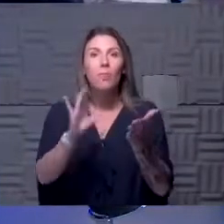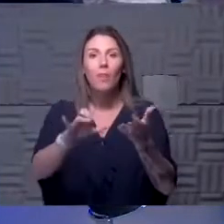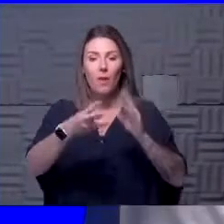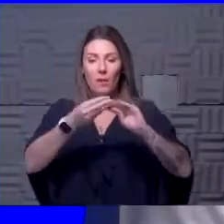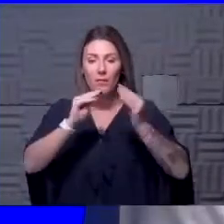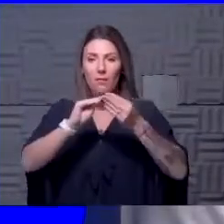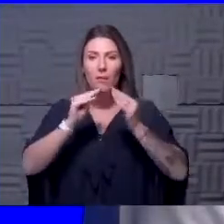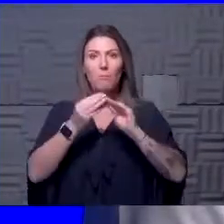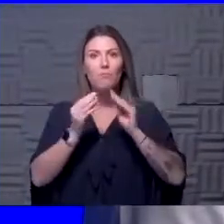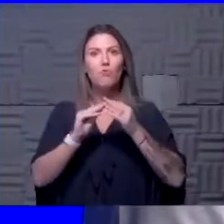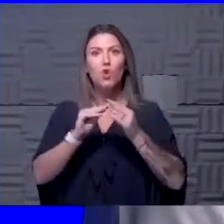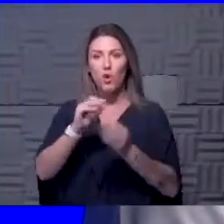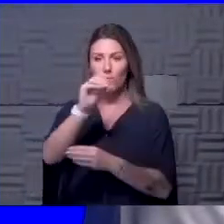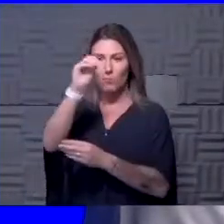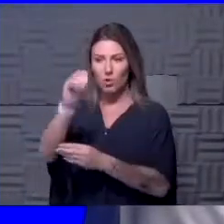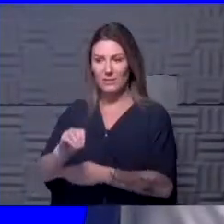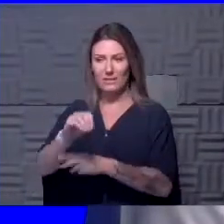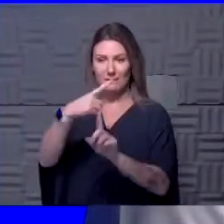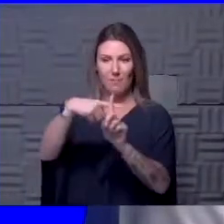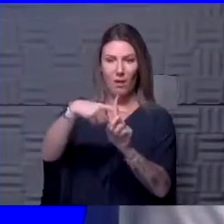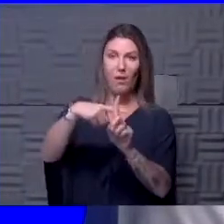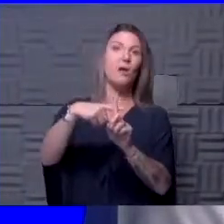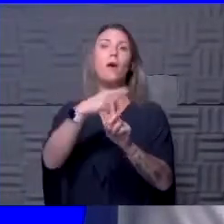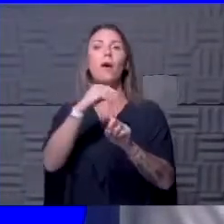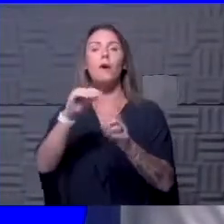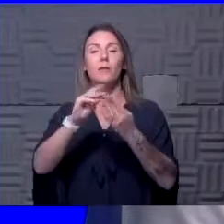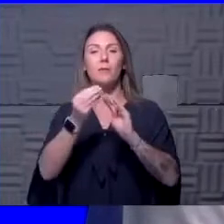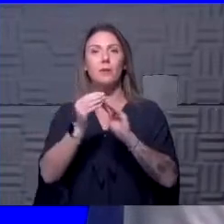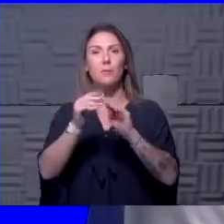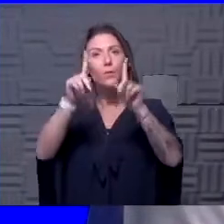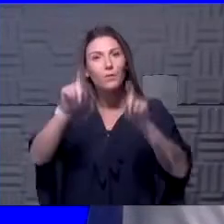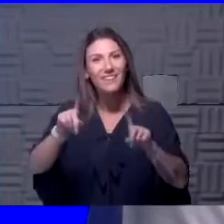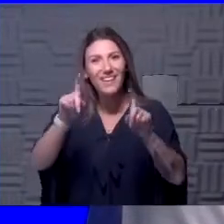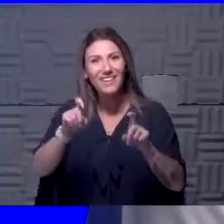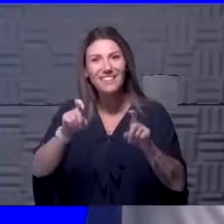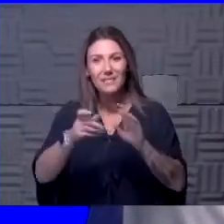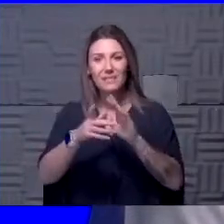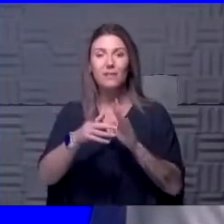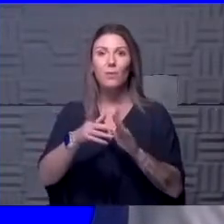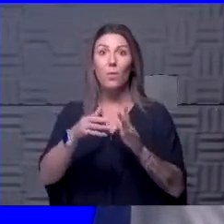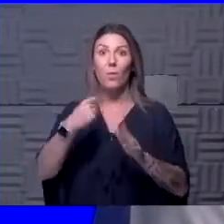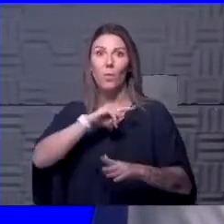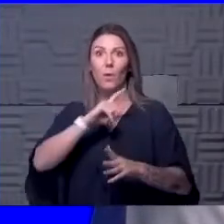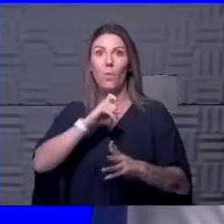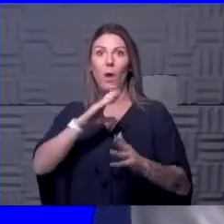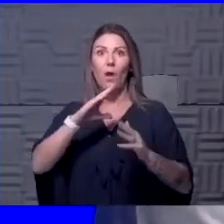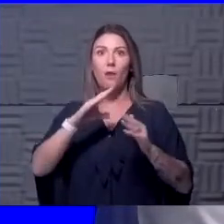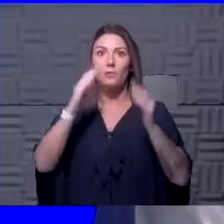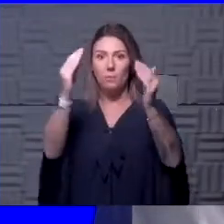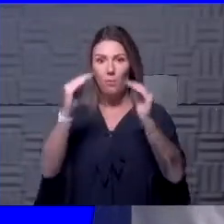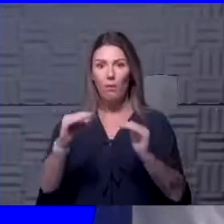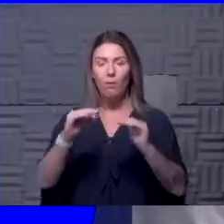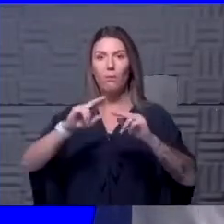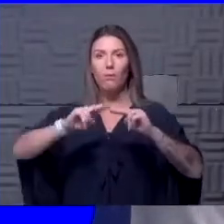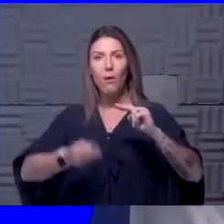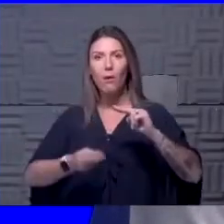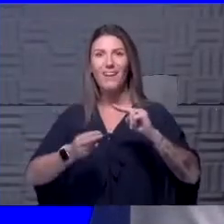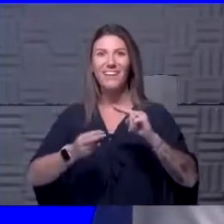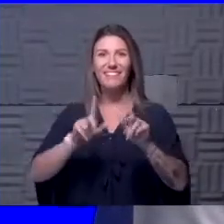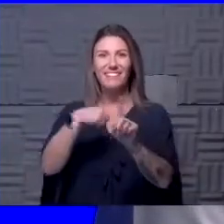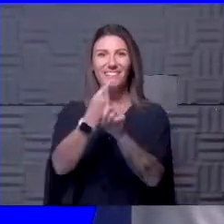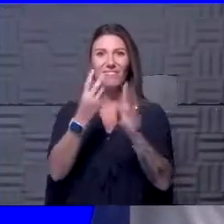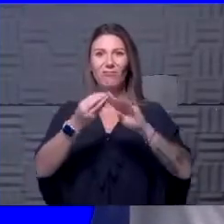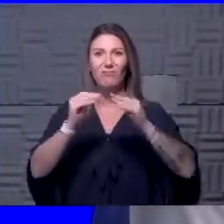percent of positives, percent of the number of tests that we do that are positive down as much as possible to get in those single digits.